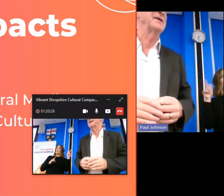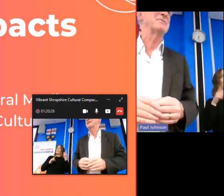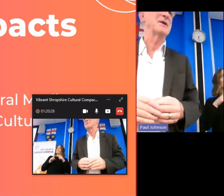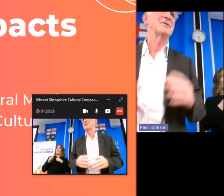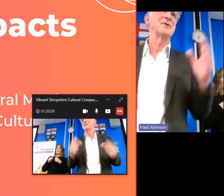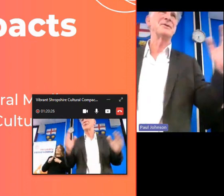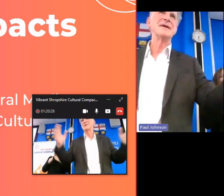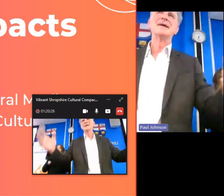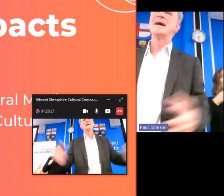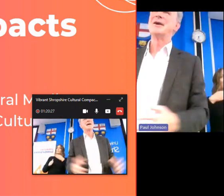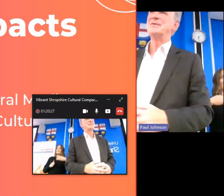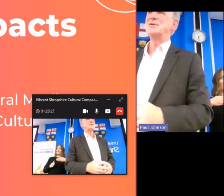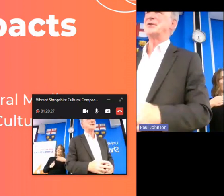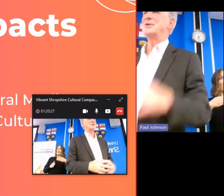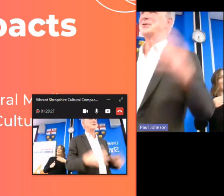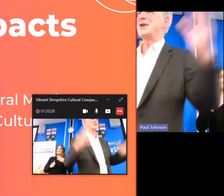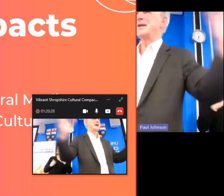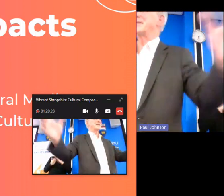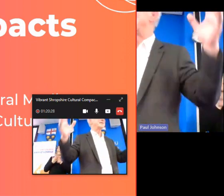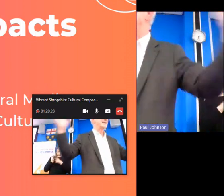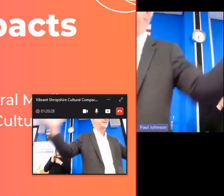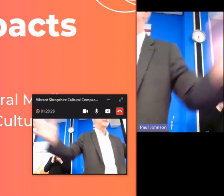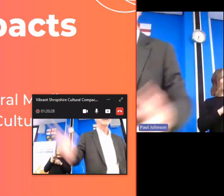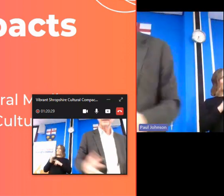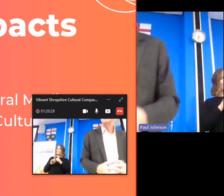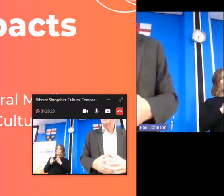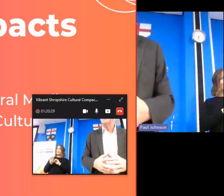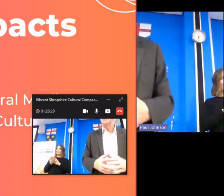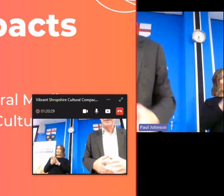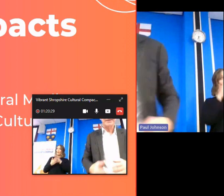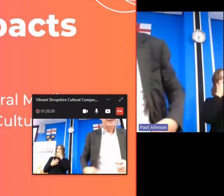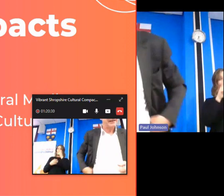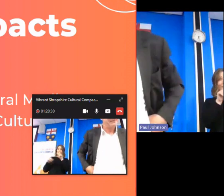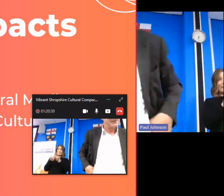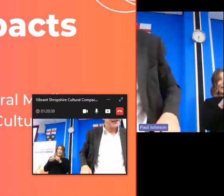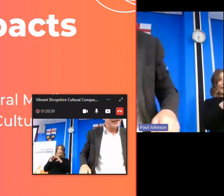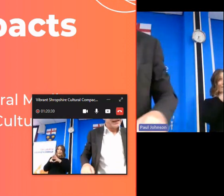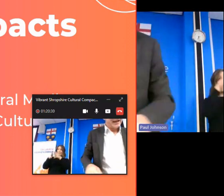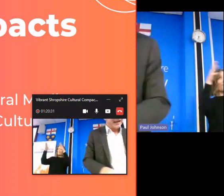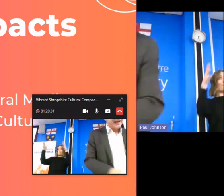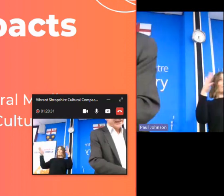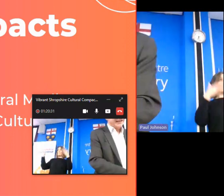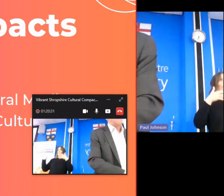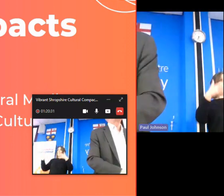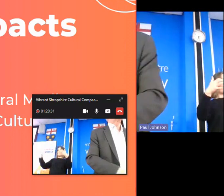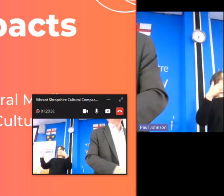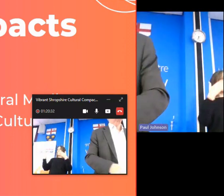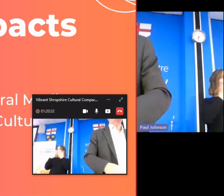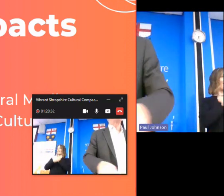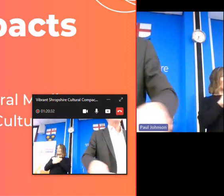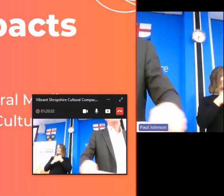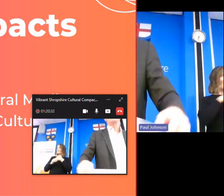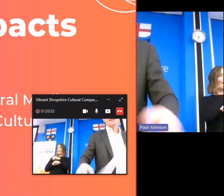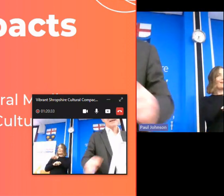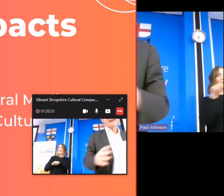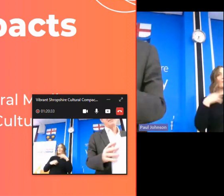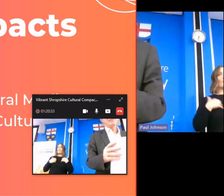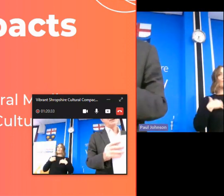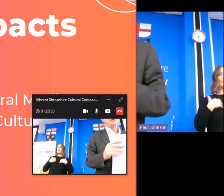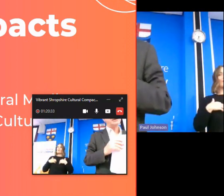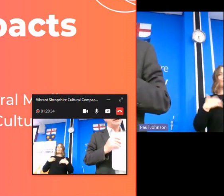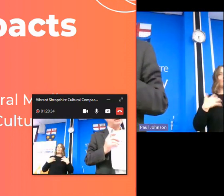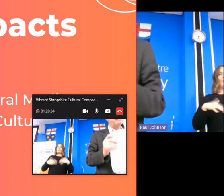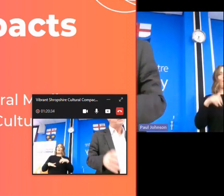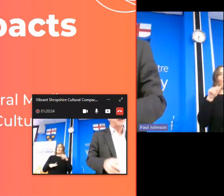the a49 is whether or not herefordshire could attract this uh quite this um uh level of interest at the outset